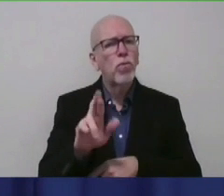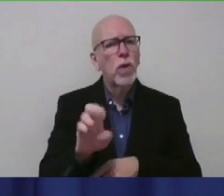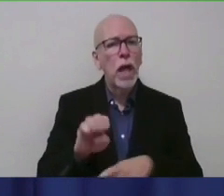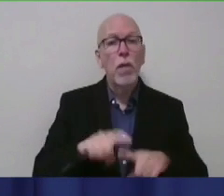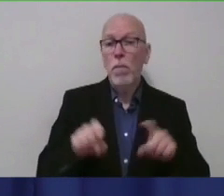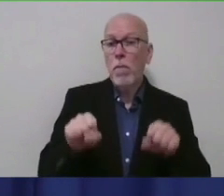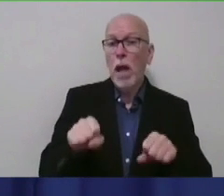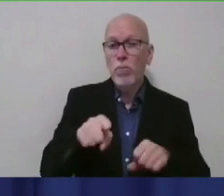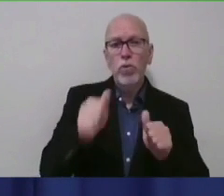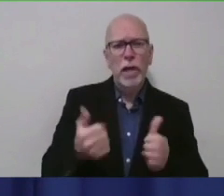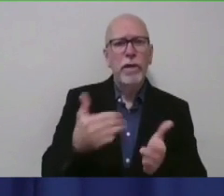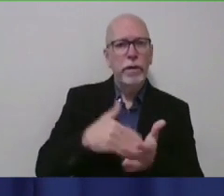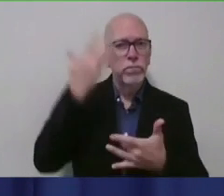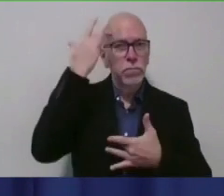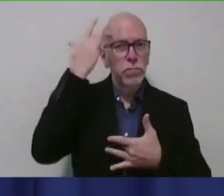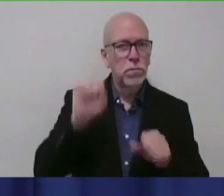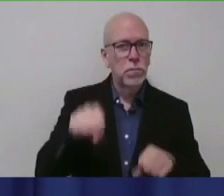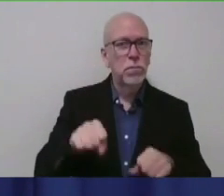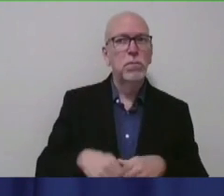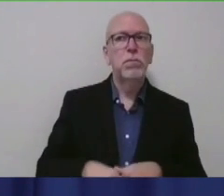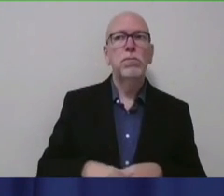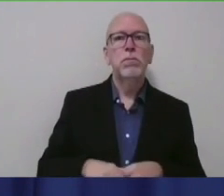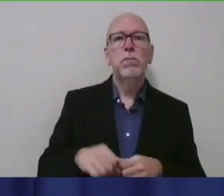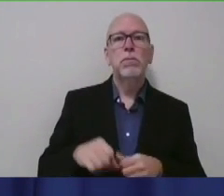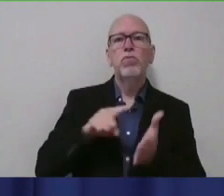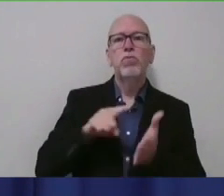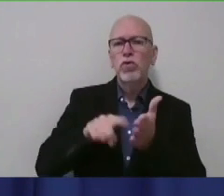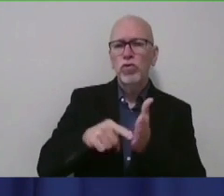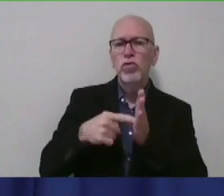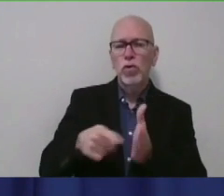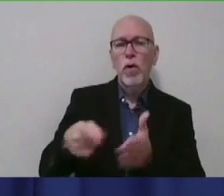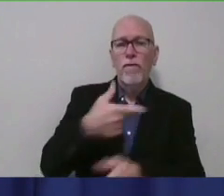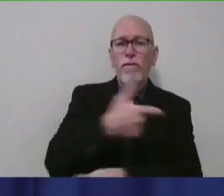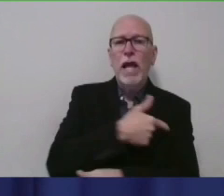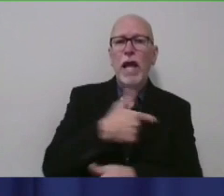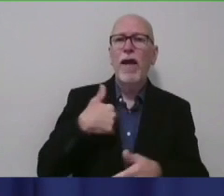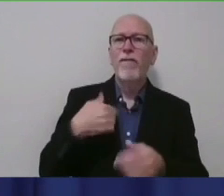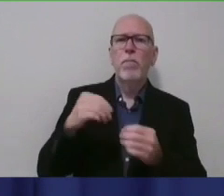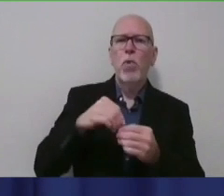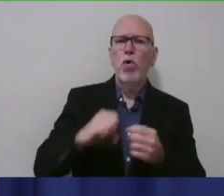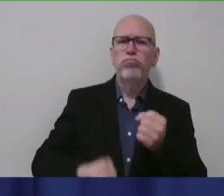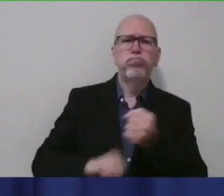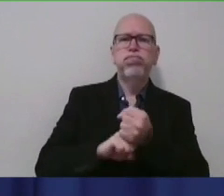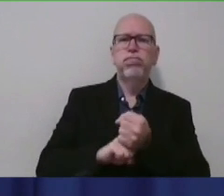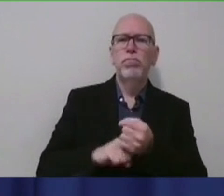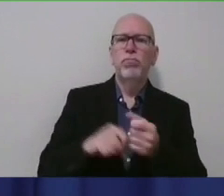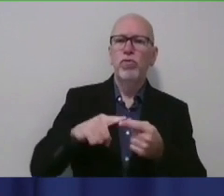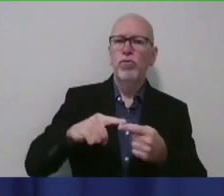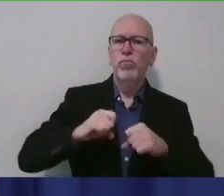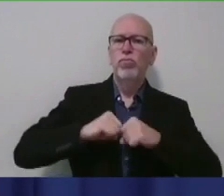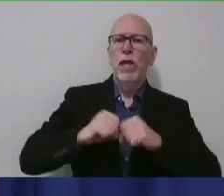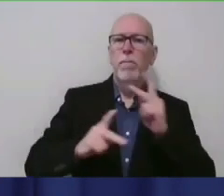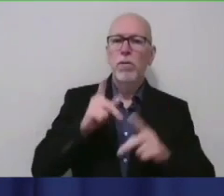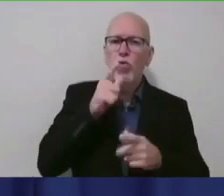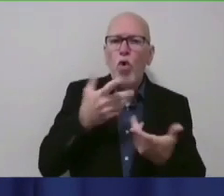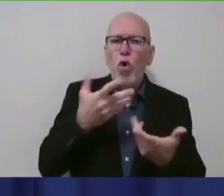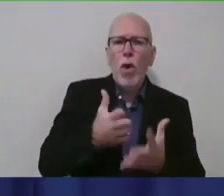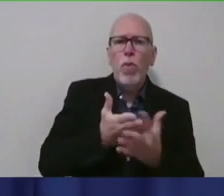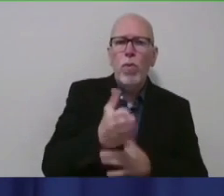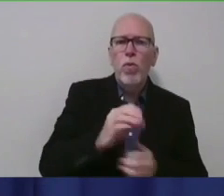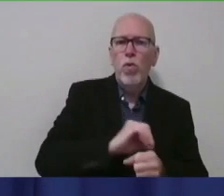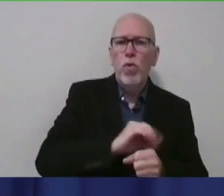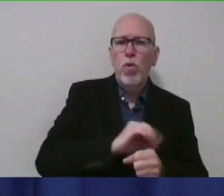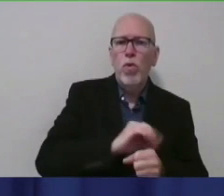reinfected. Studies have shown that vaccination provides a strong boost in protection in people who have recovered from COVID-19, and your best